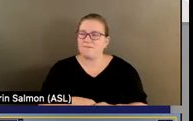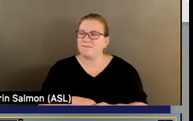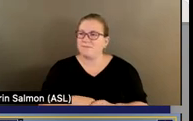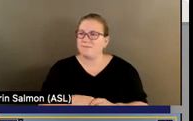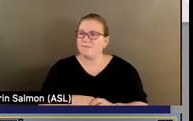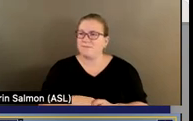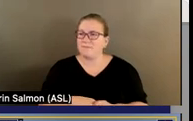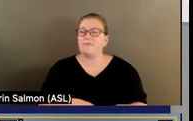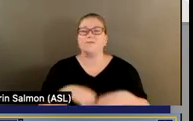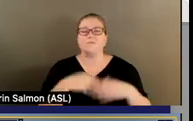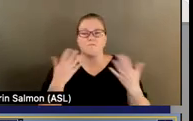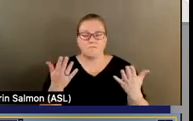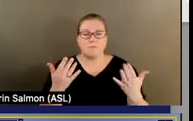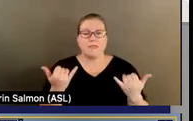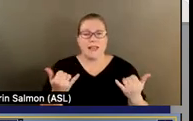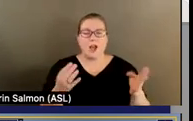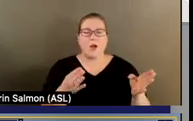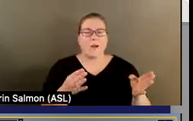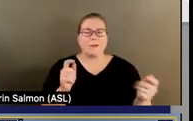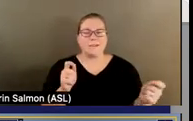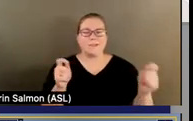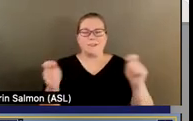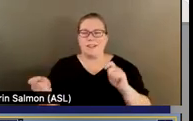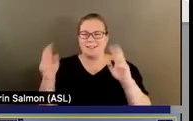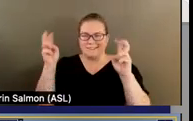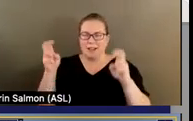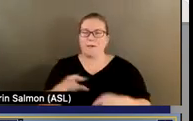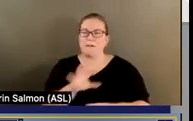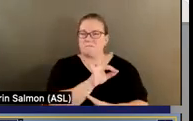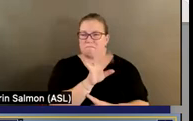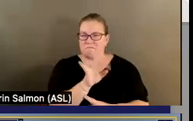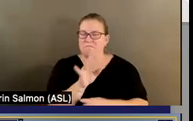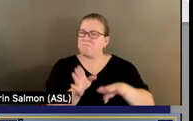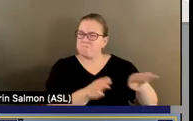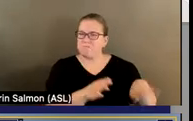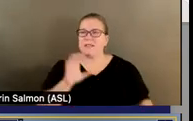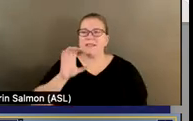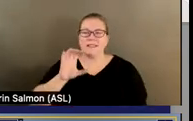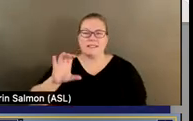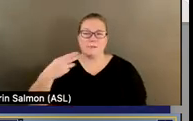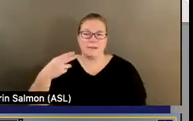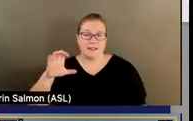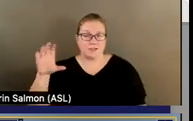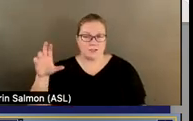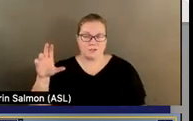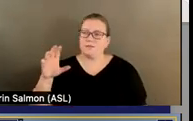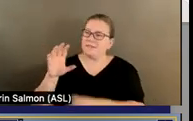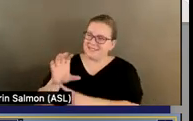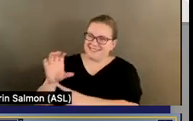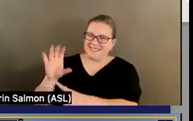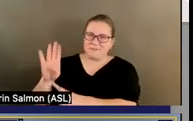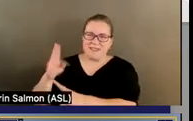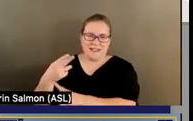So we're about to pivot a little bit from 988 to CCBHC. So in the beginning of this conversation,